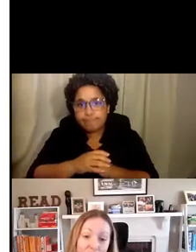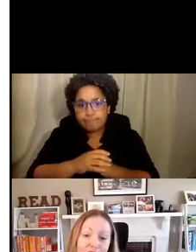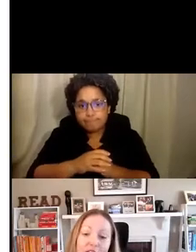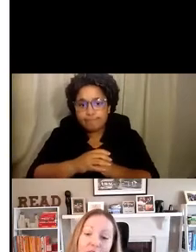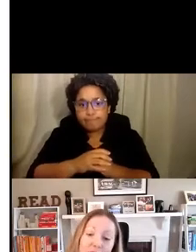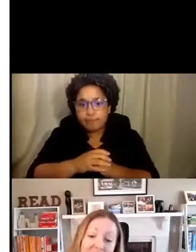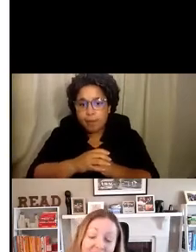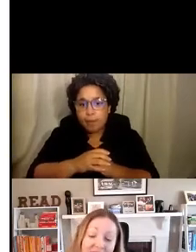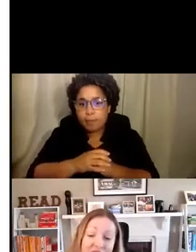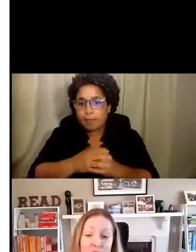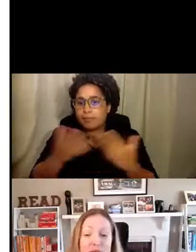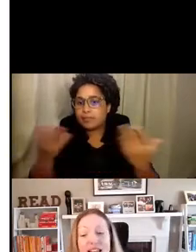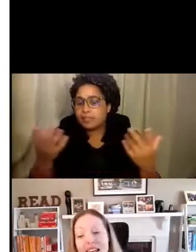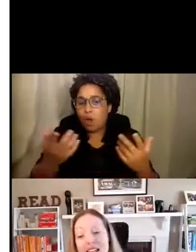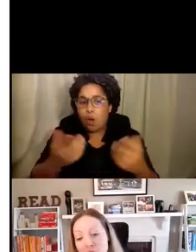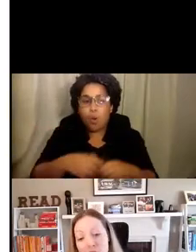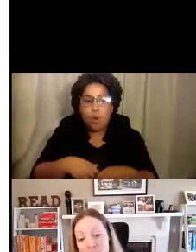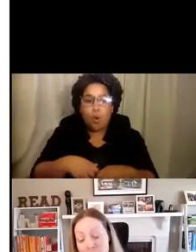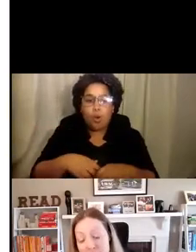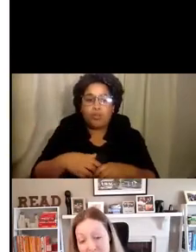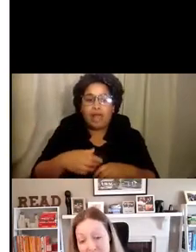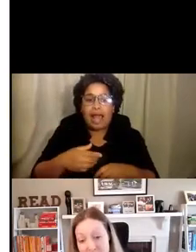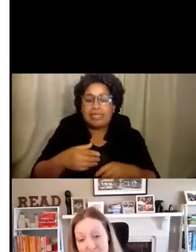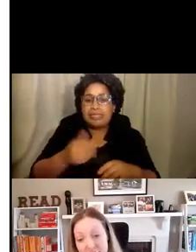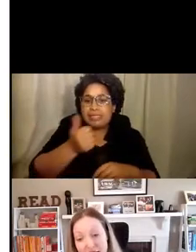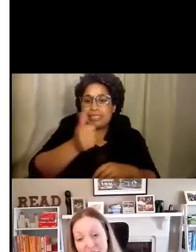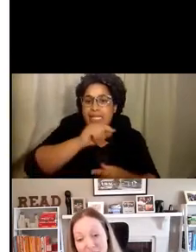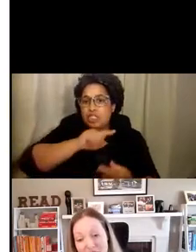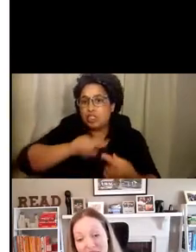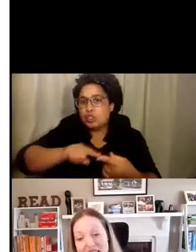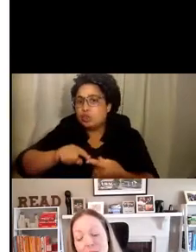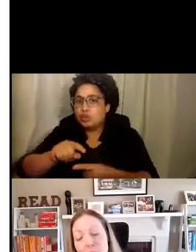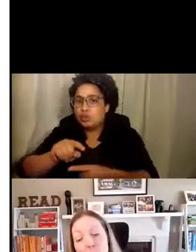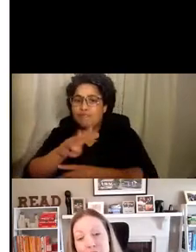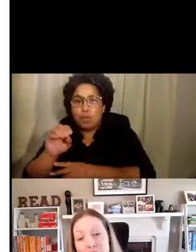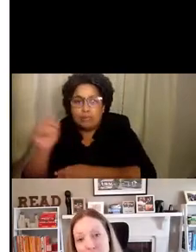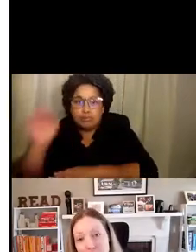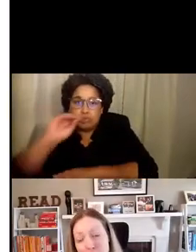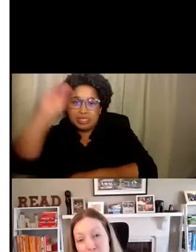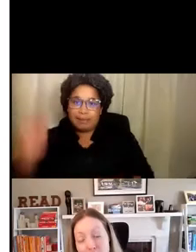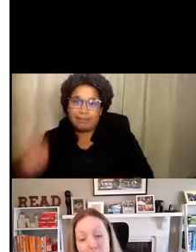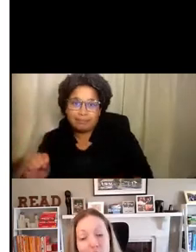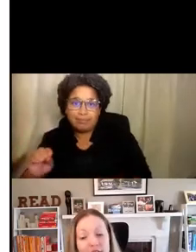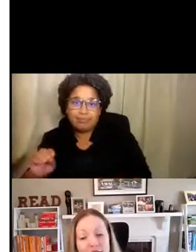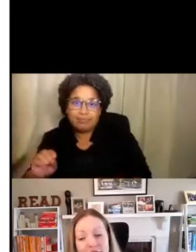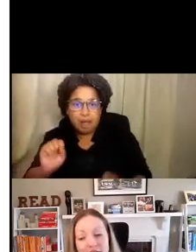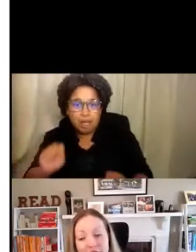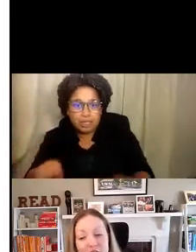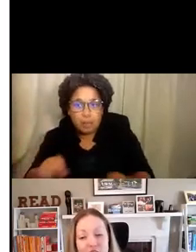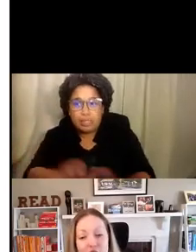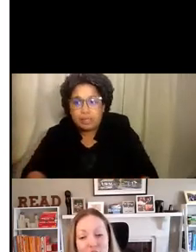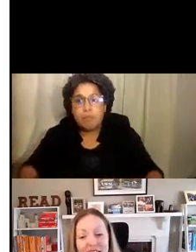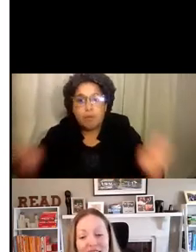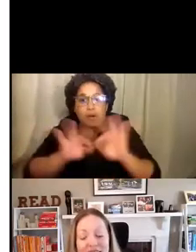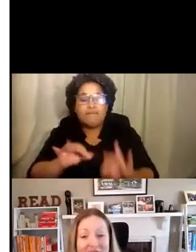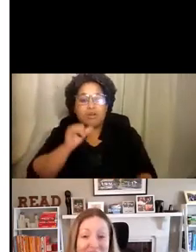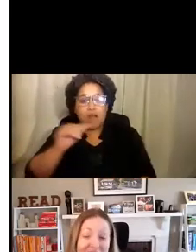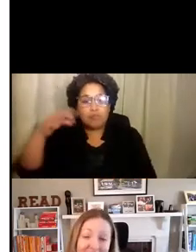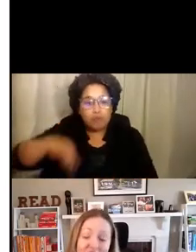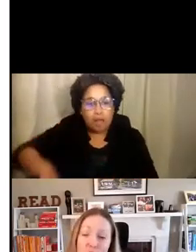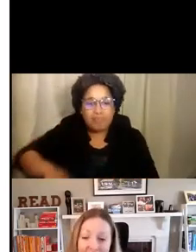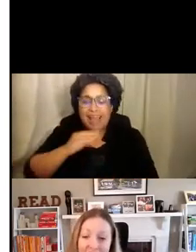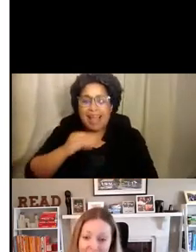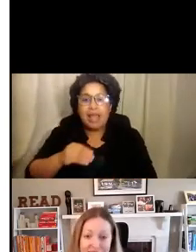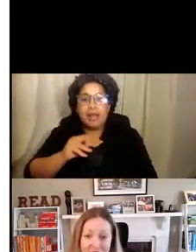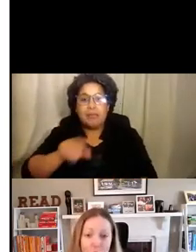anywhere from 10 to as high as 40%. And it's important for both nonprofits and funders to recognize